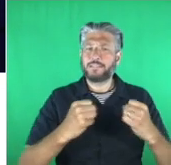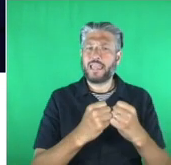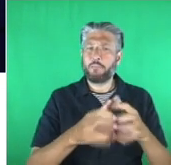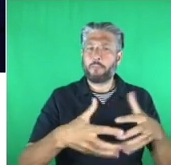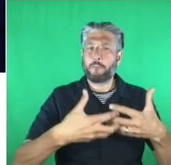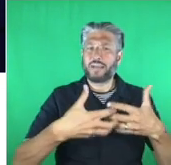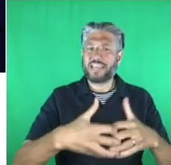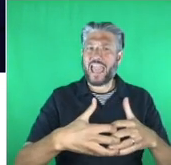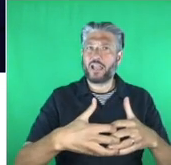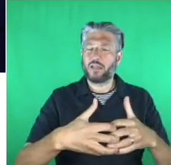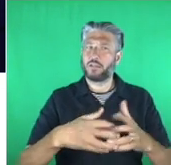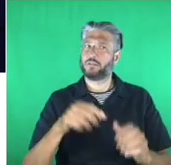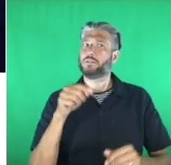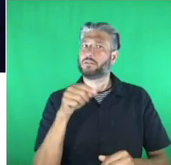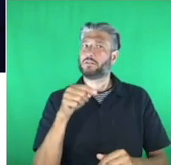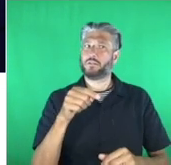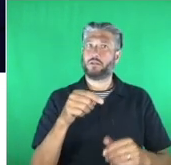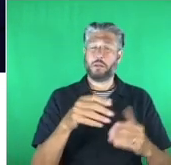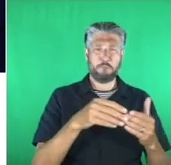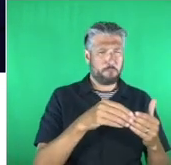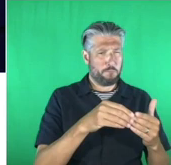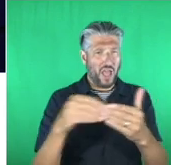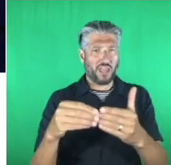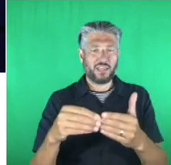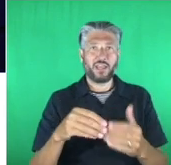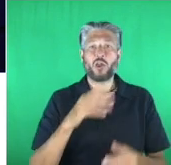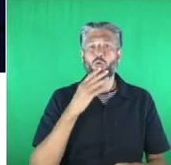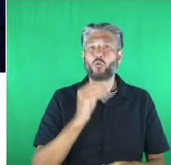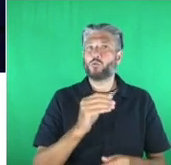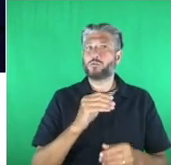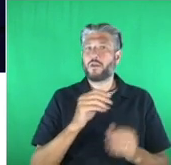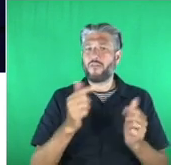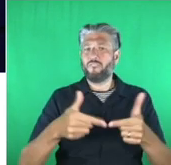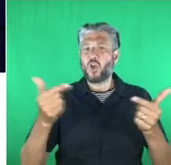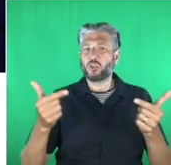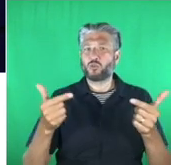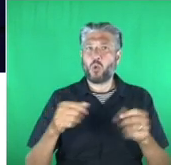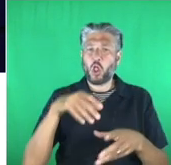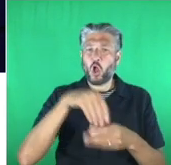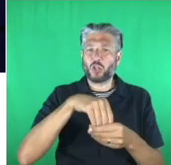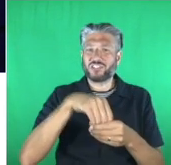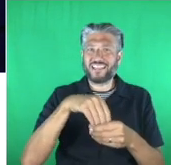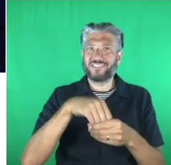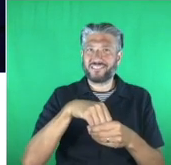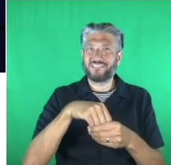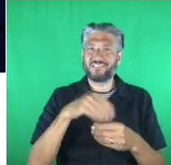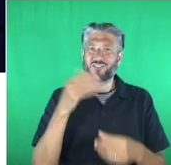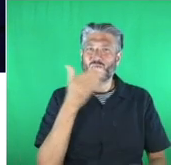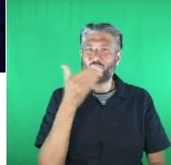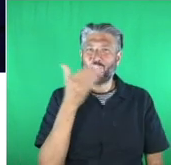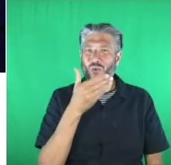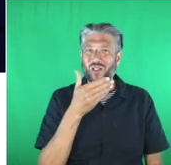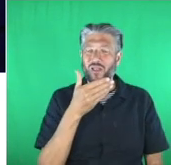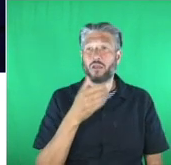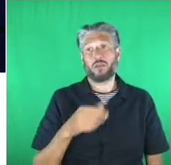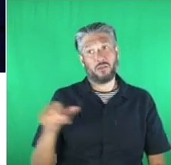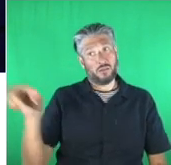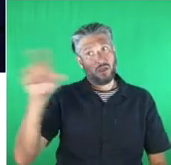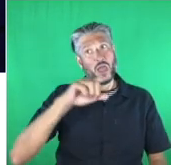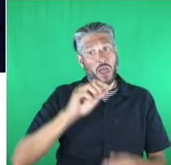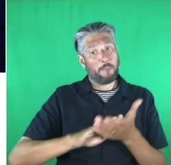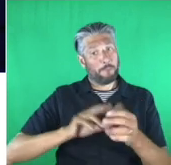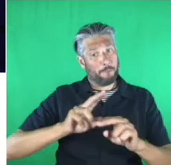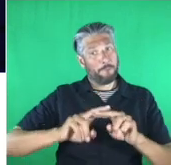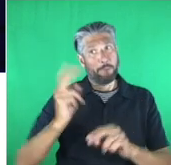place virtual content for schools. And I know we had some of the parents actually get in touch with this and say it's been a godsend to them actually having something